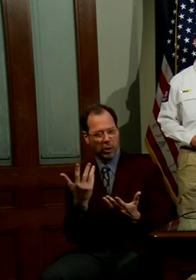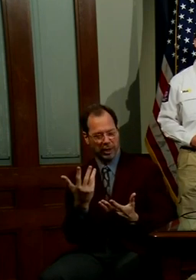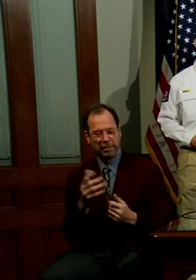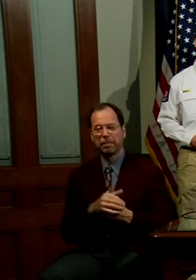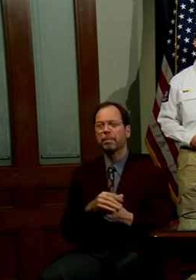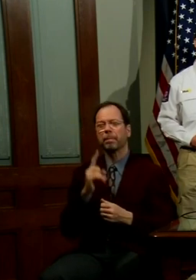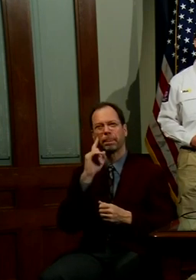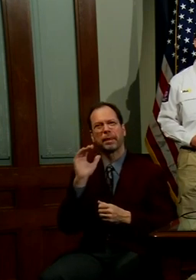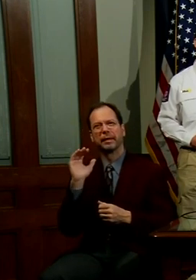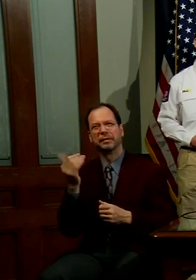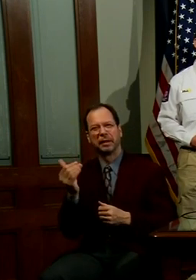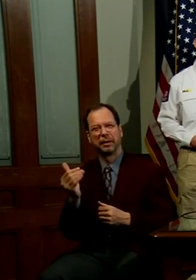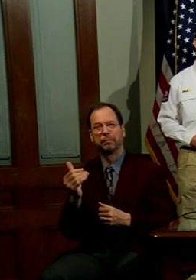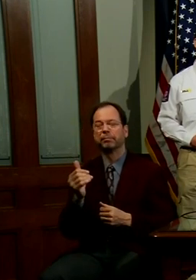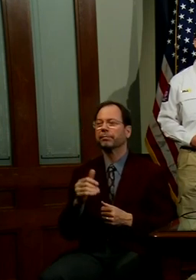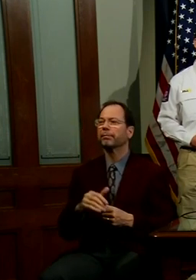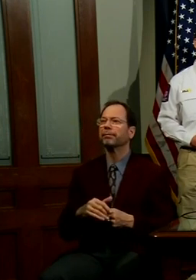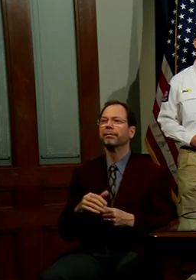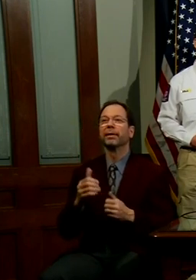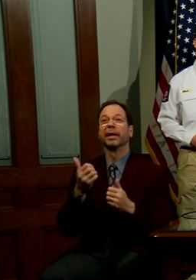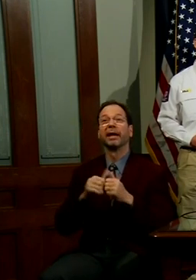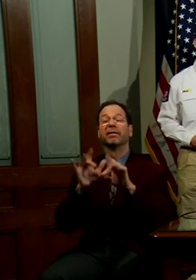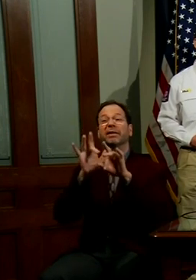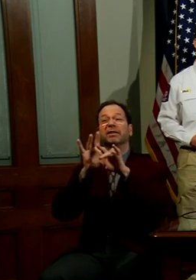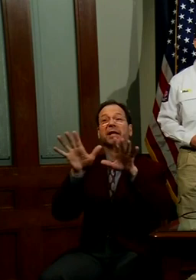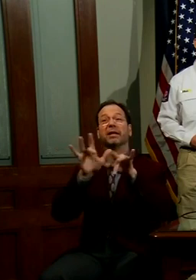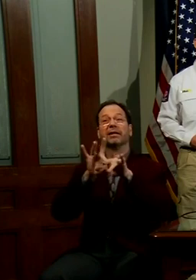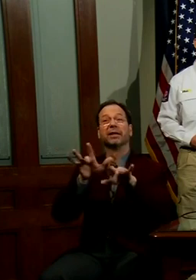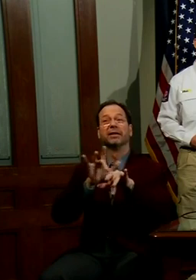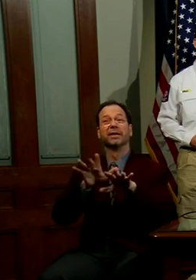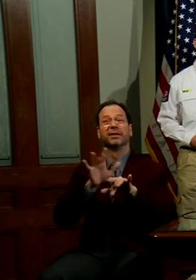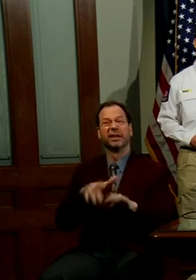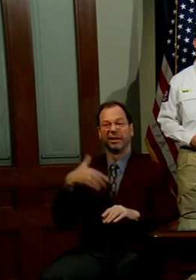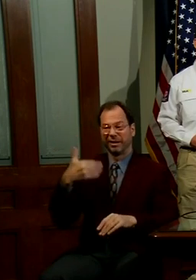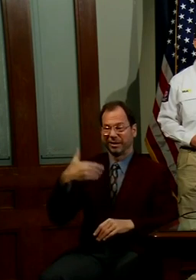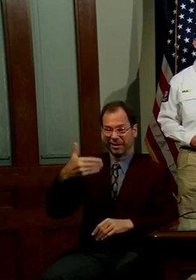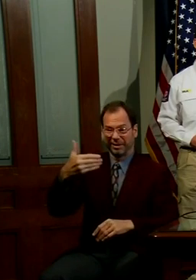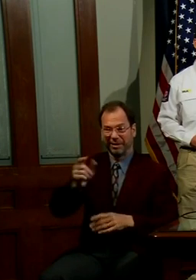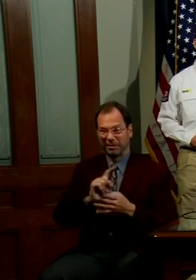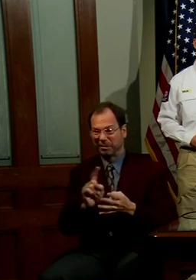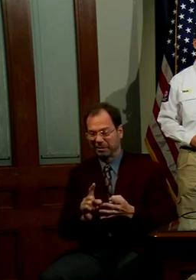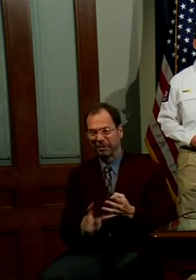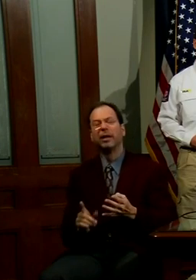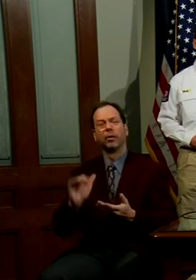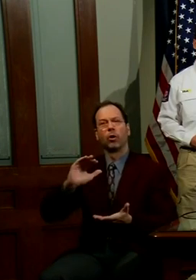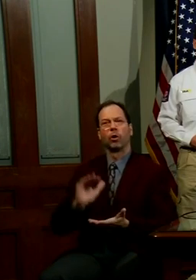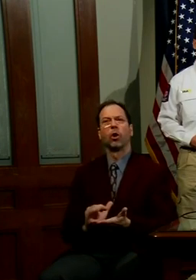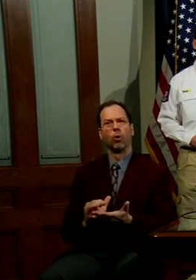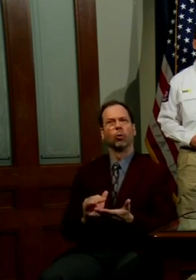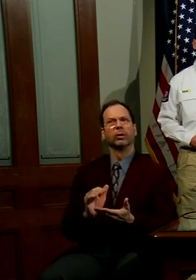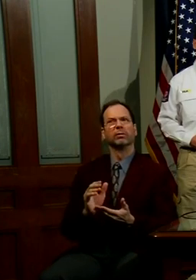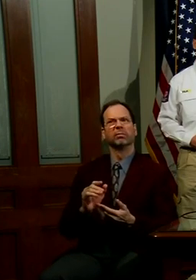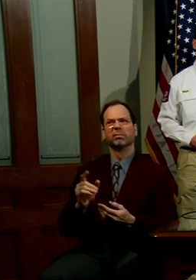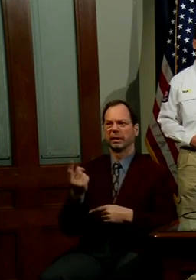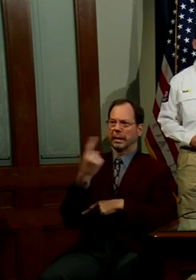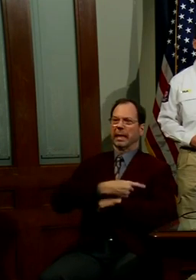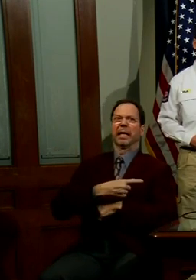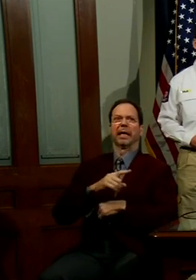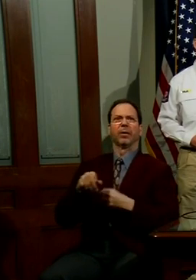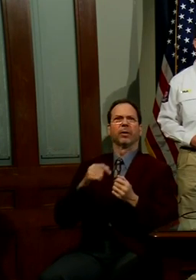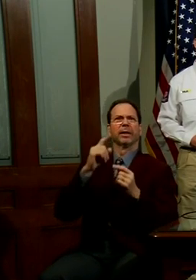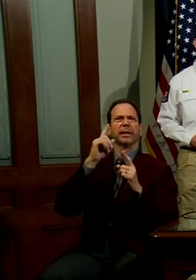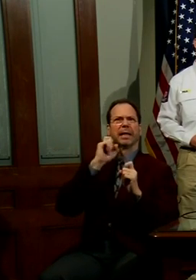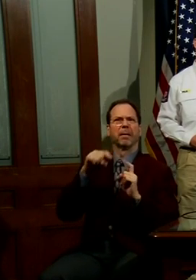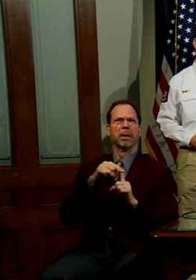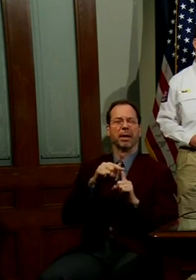every Sunday is the lowest day in the week for the number of people who test positive. I don't know